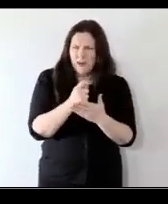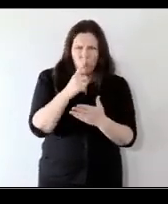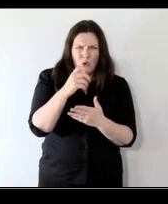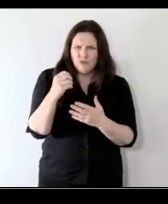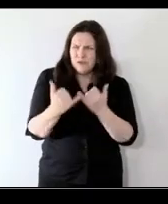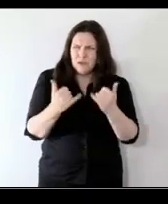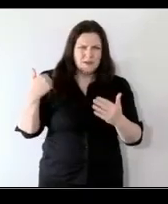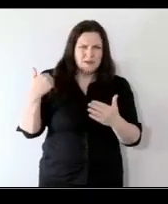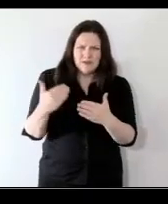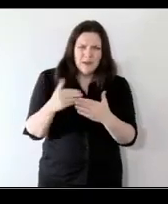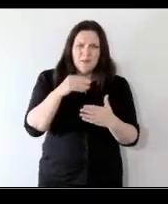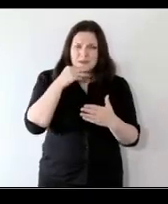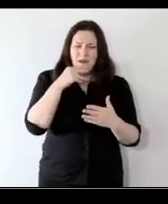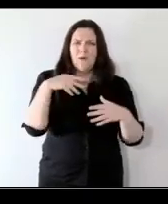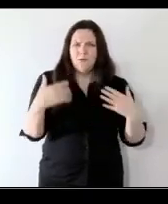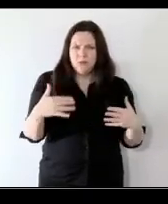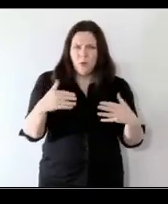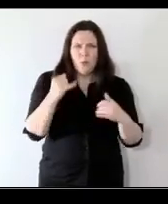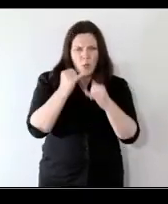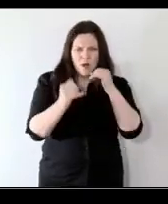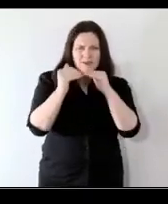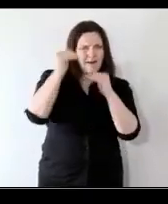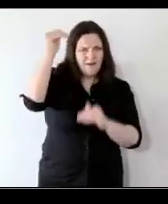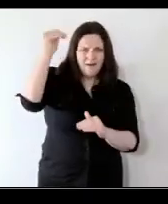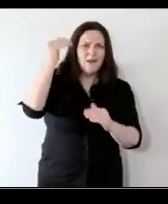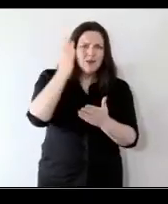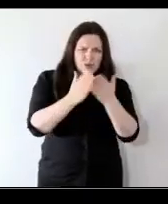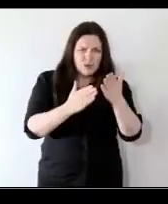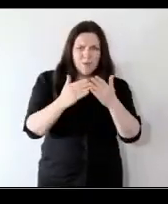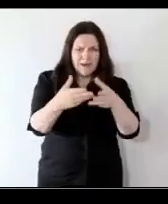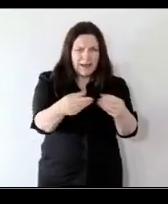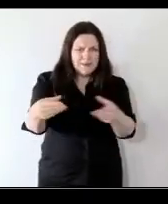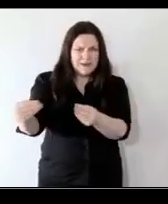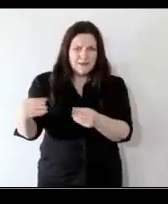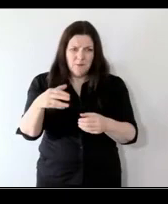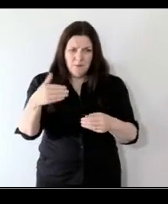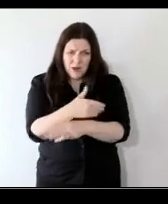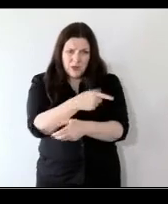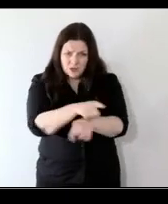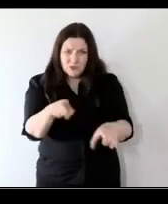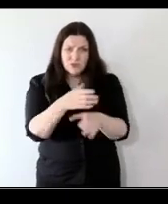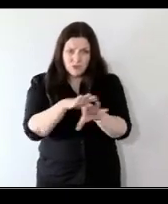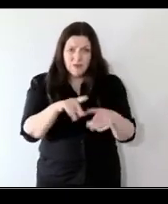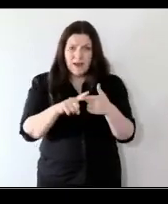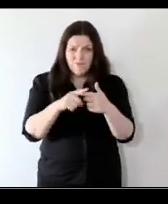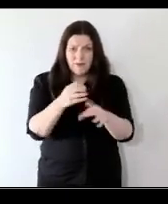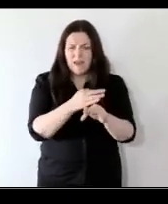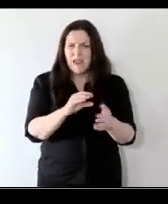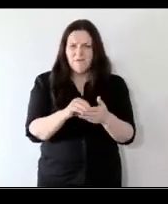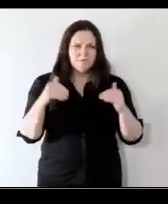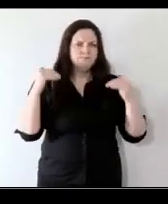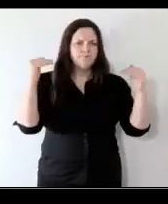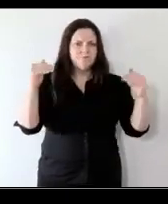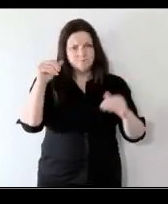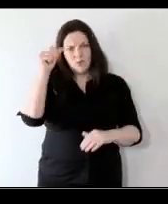has widened the gaps and worsened some of the problems encountered by children and their families. We have a stellar panel